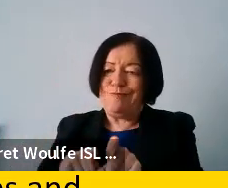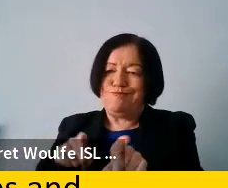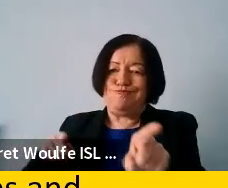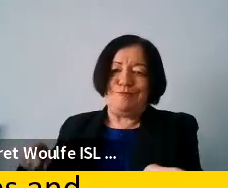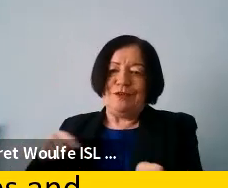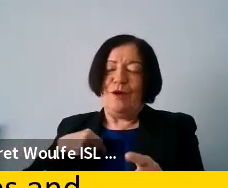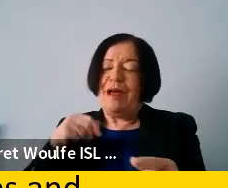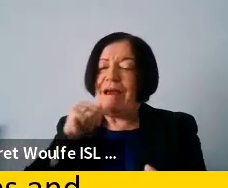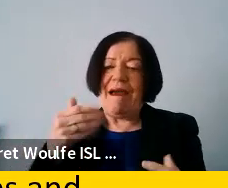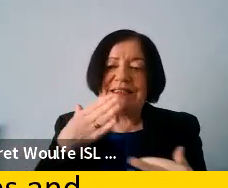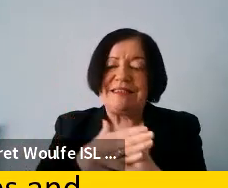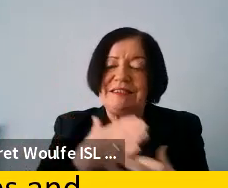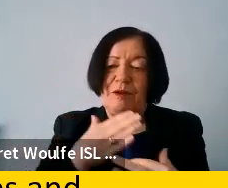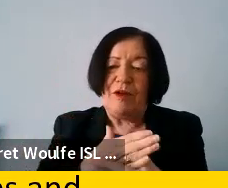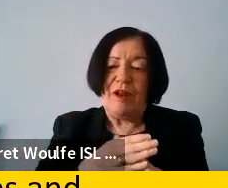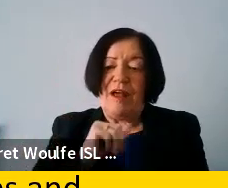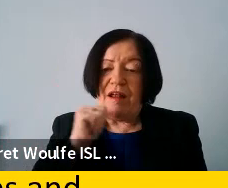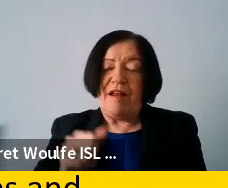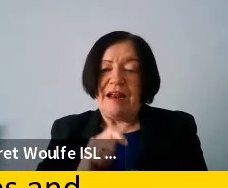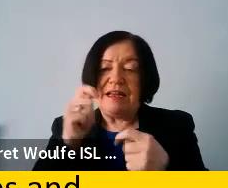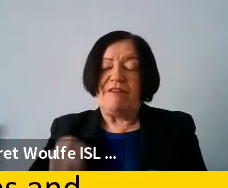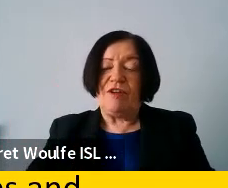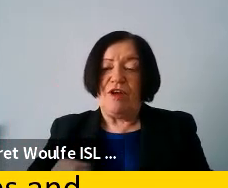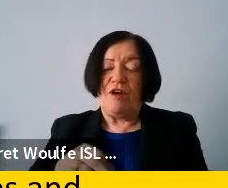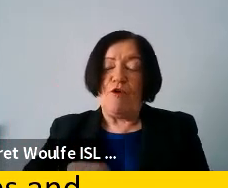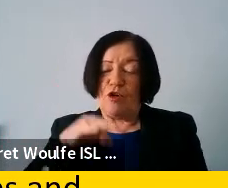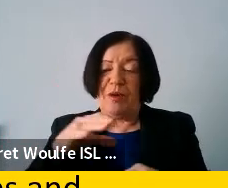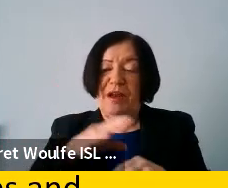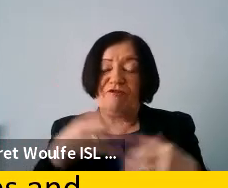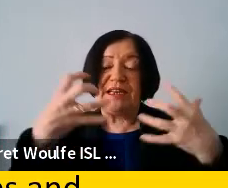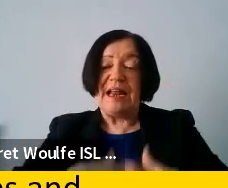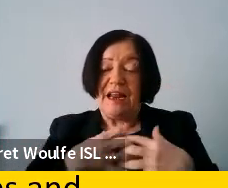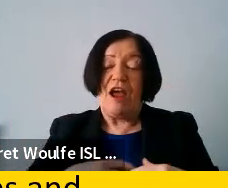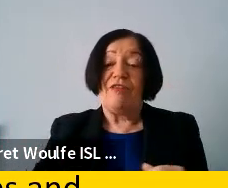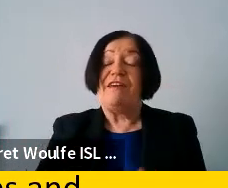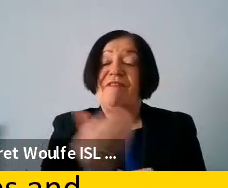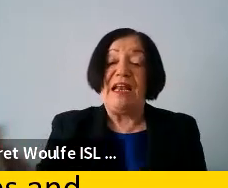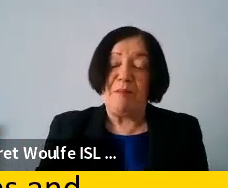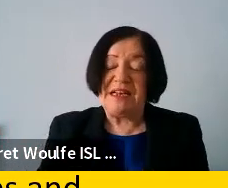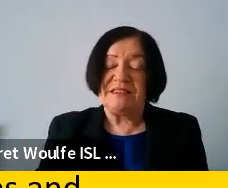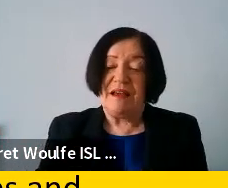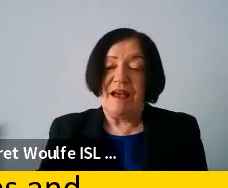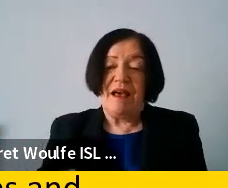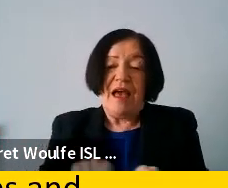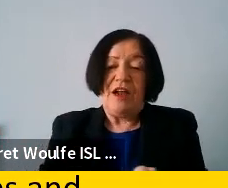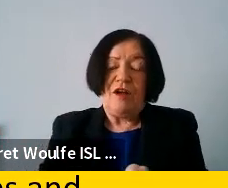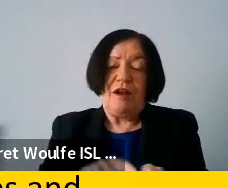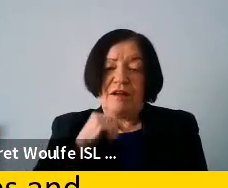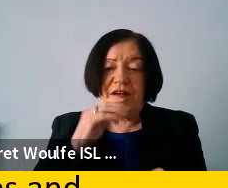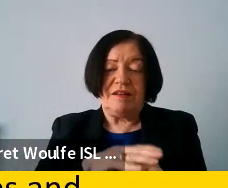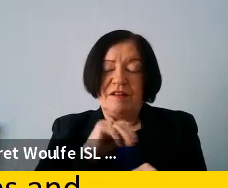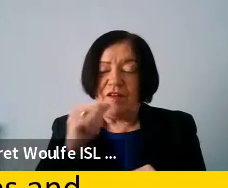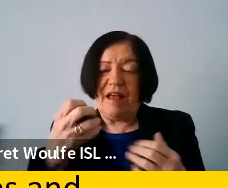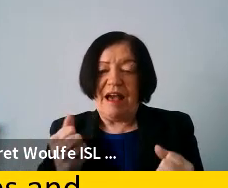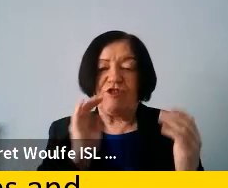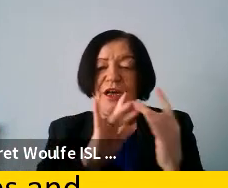inaccessibility, unaffordability of technologies, unavailability, and also because of lack of